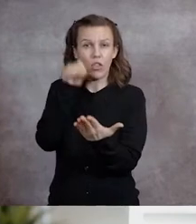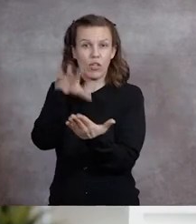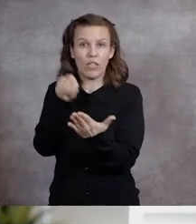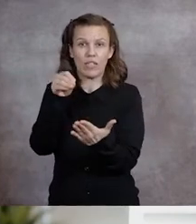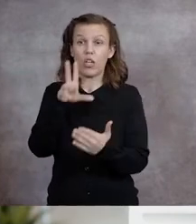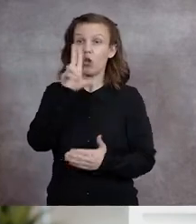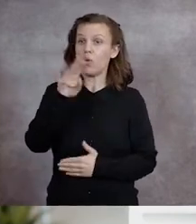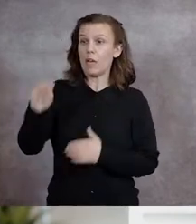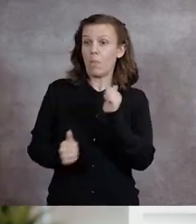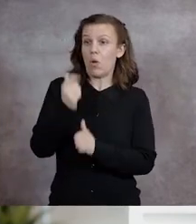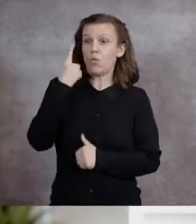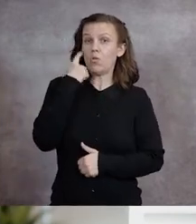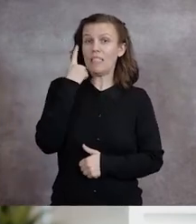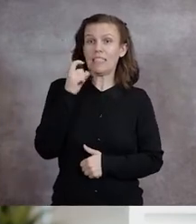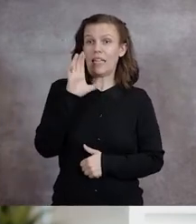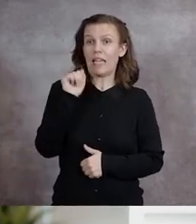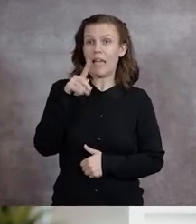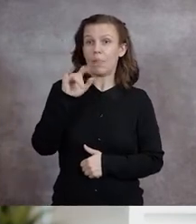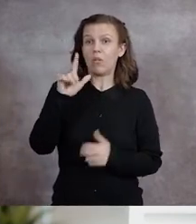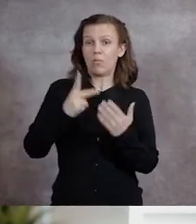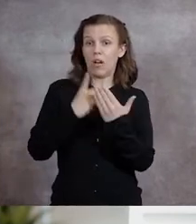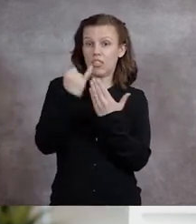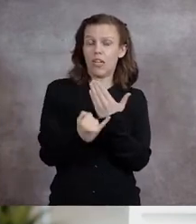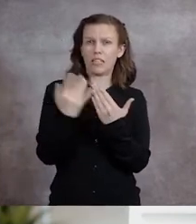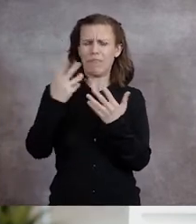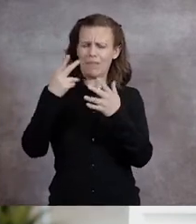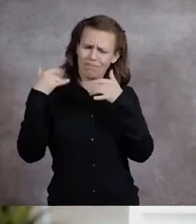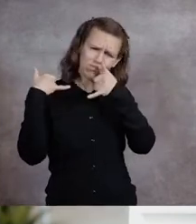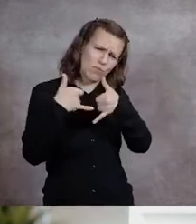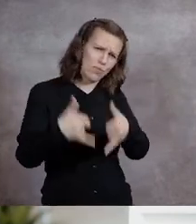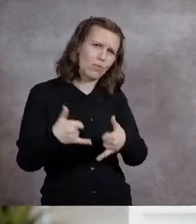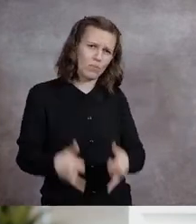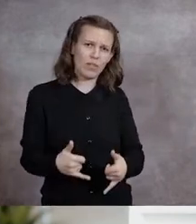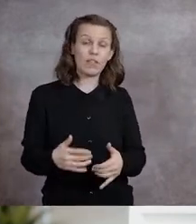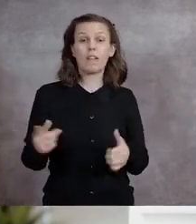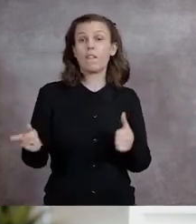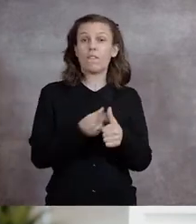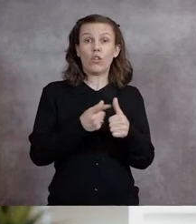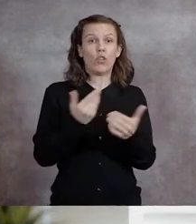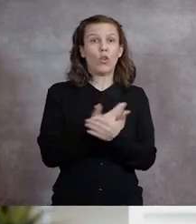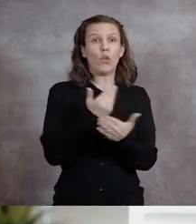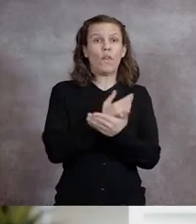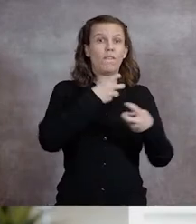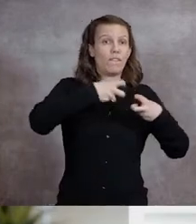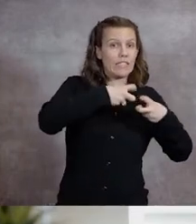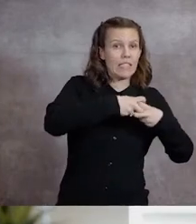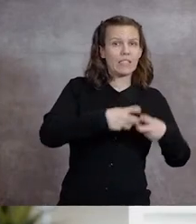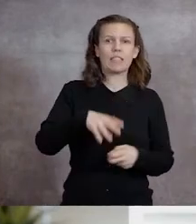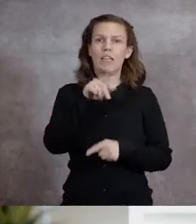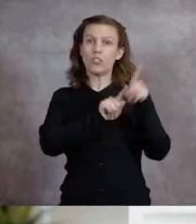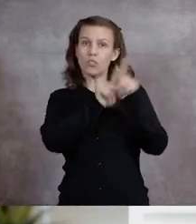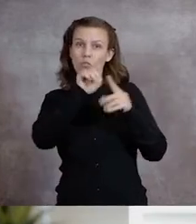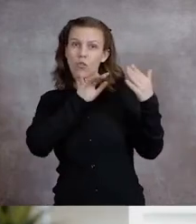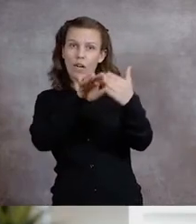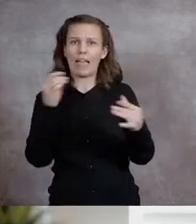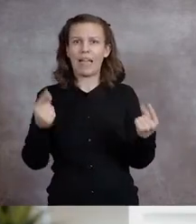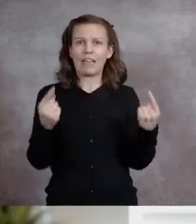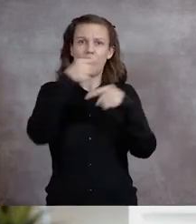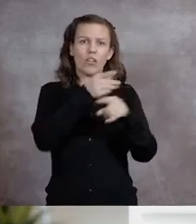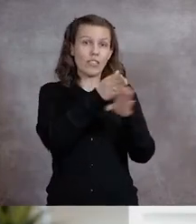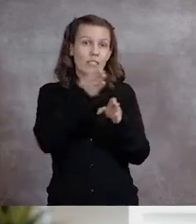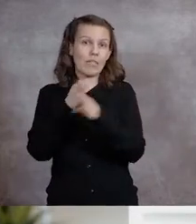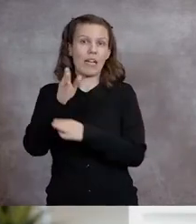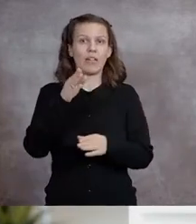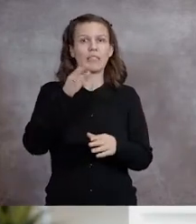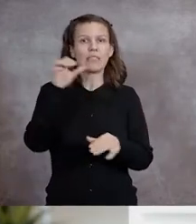capital projects have been honored with multiple awards. First, our new Physics, Astronomy, and Interdisciplinary Science Building,